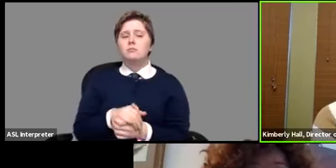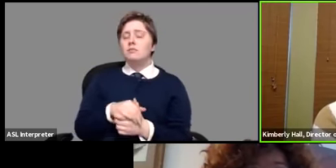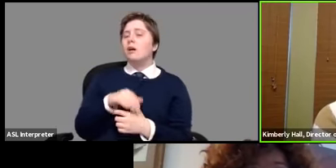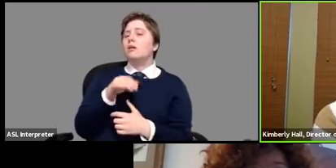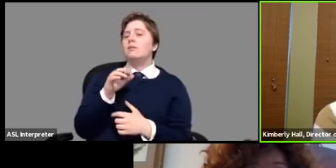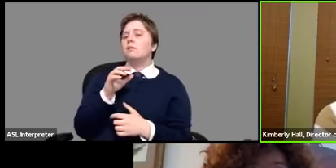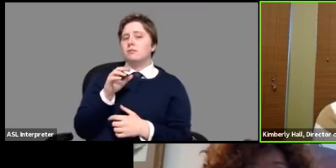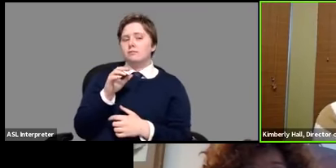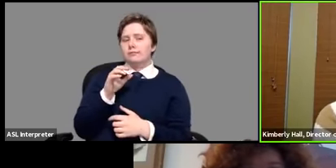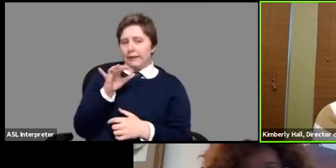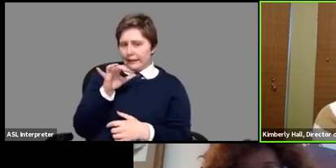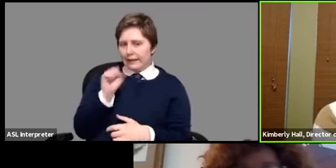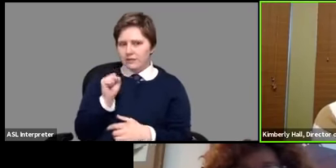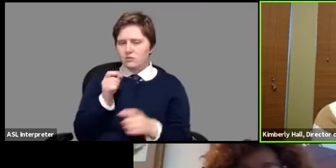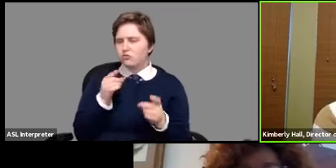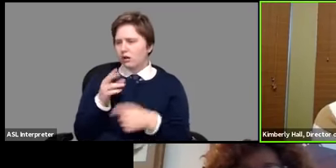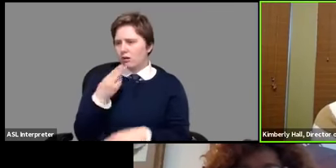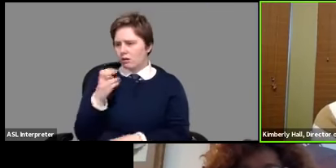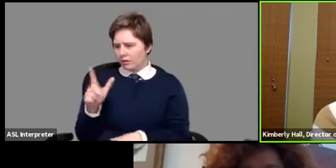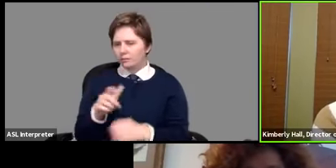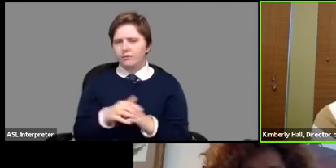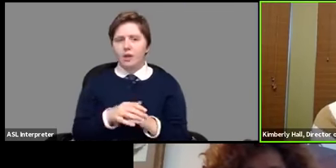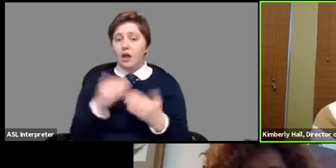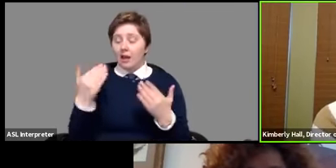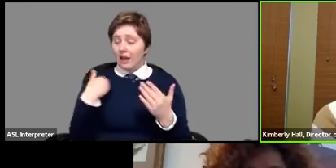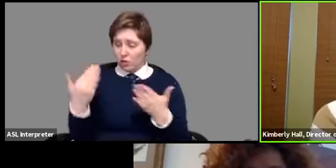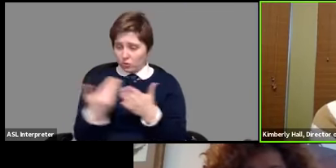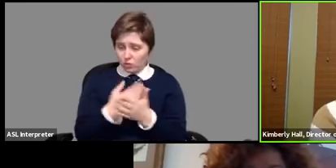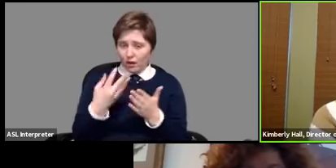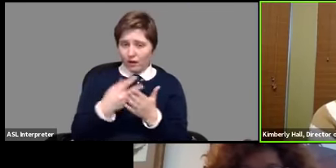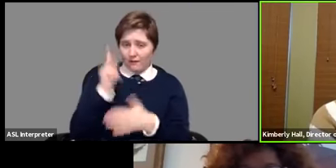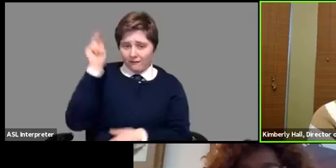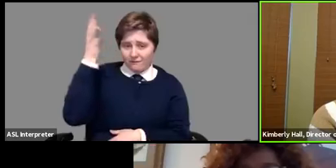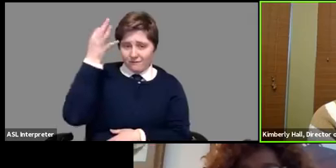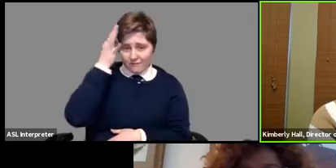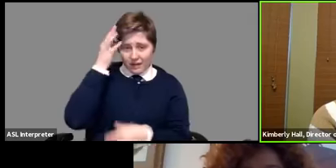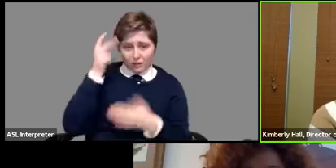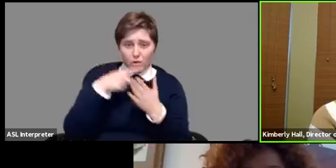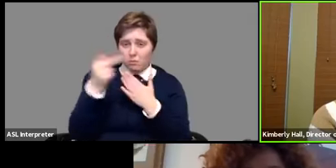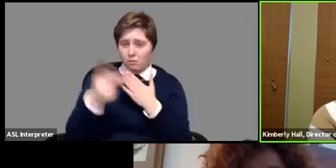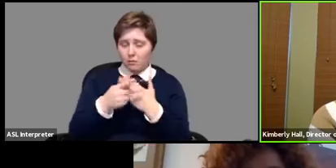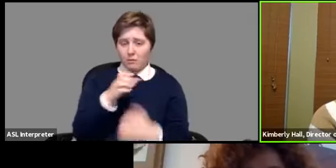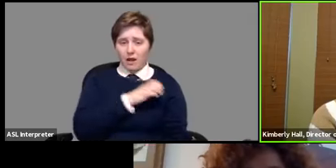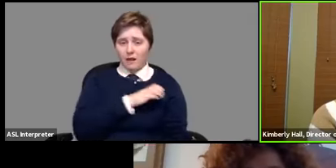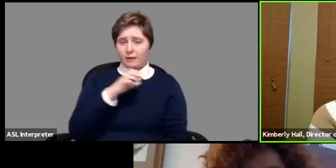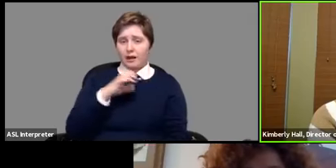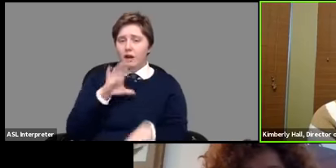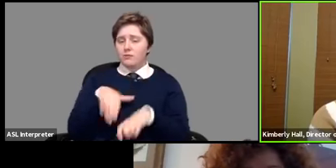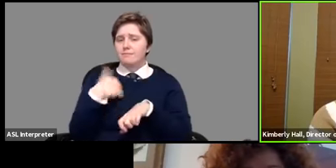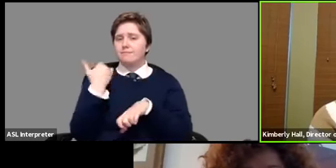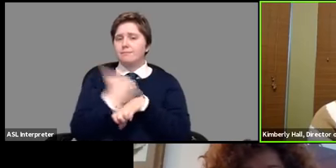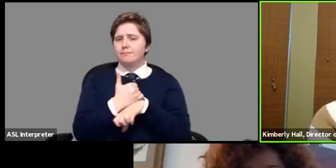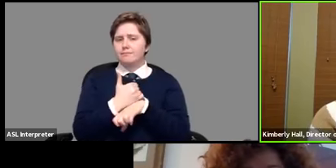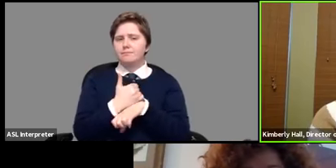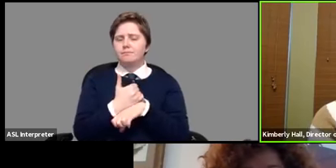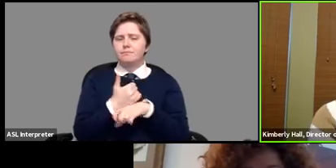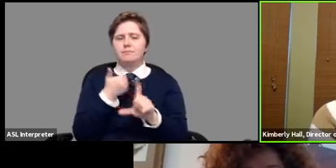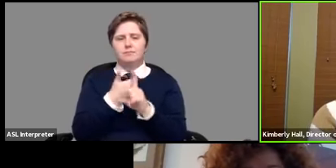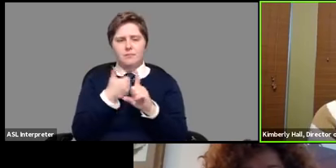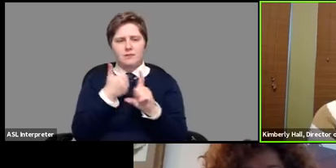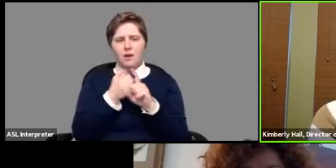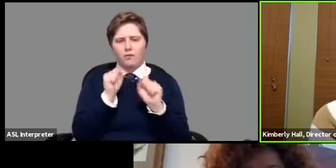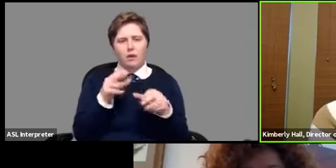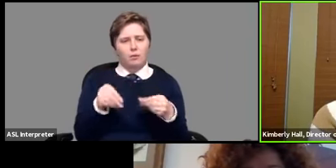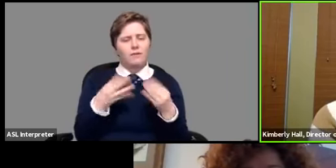to is a new federal program that congress enacted that essentially provides